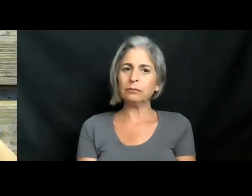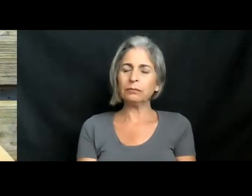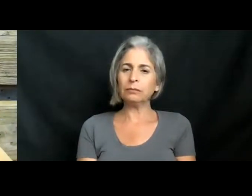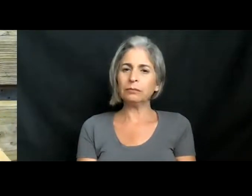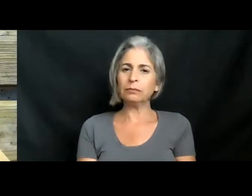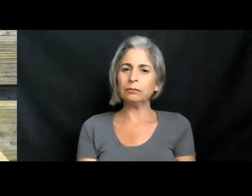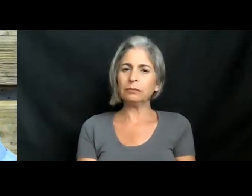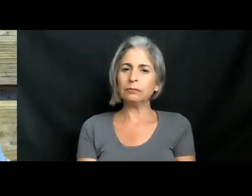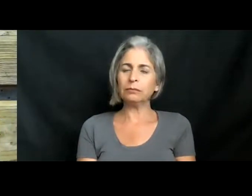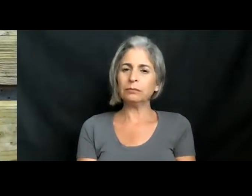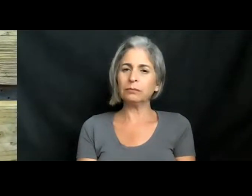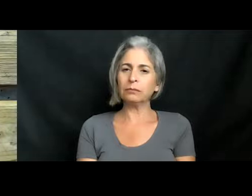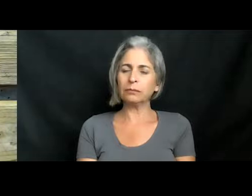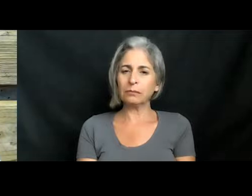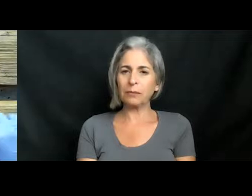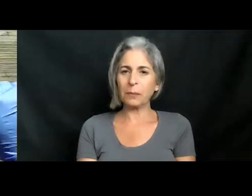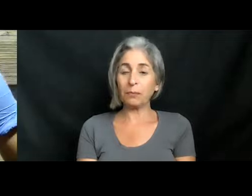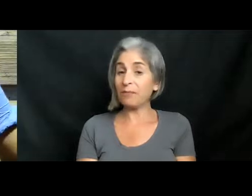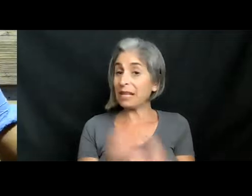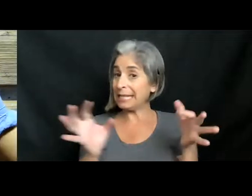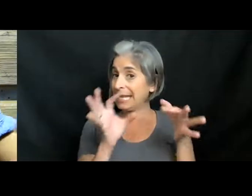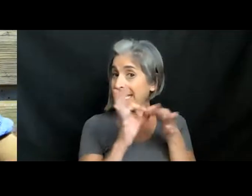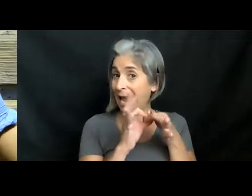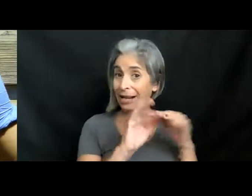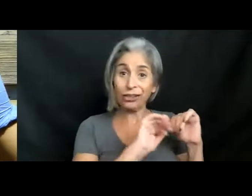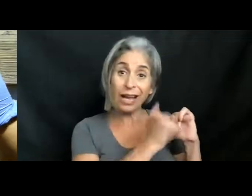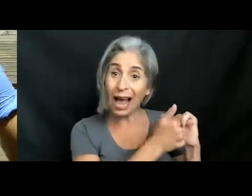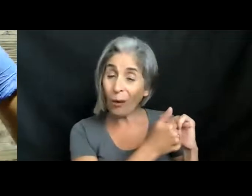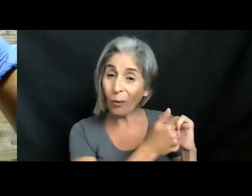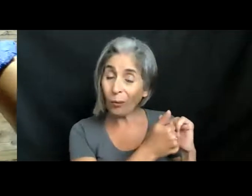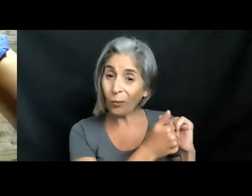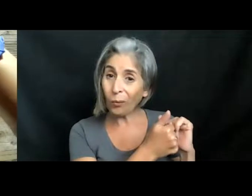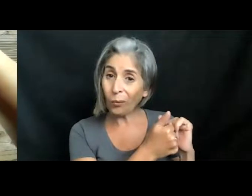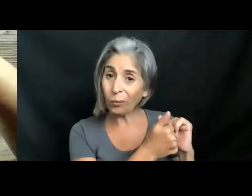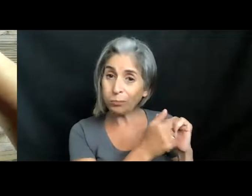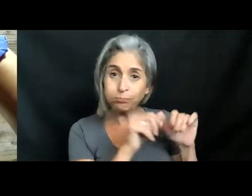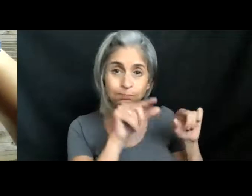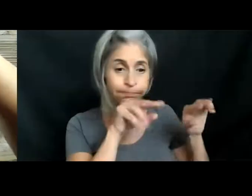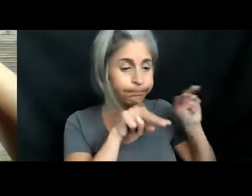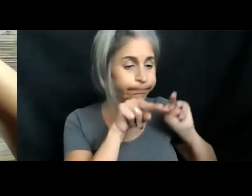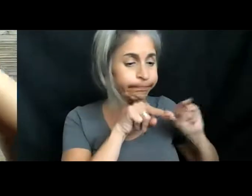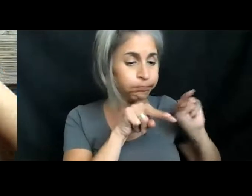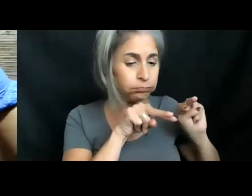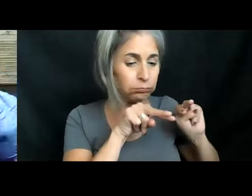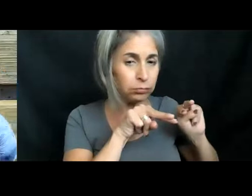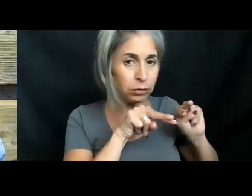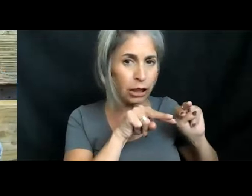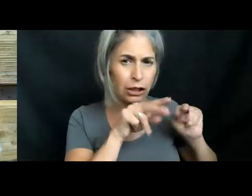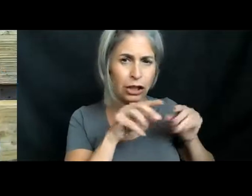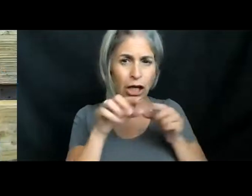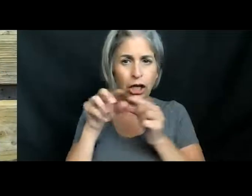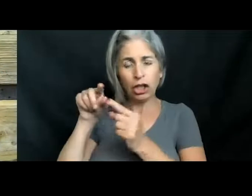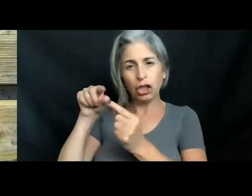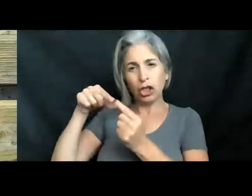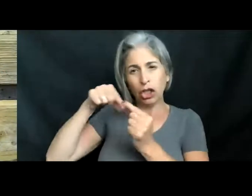Pull that back. So it is attached by a, trying to see on the camera, by a long tube going up towards his mouth. Does